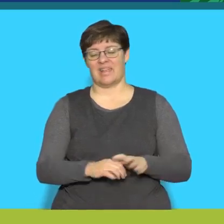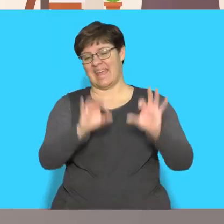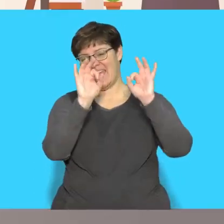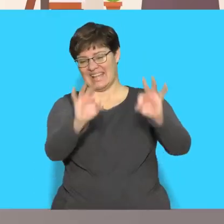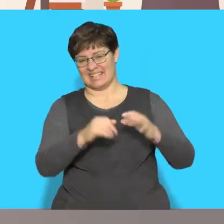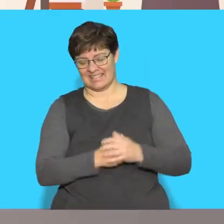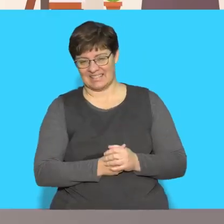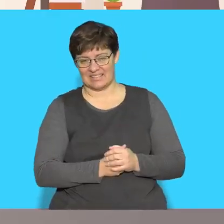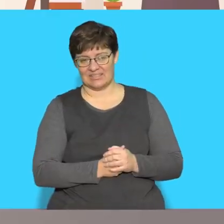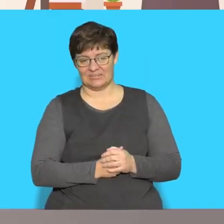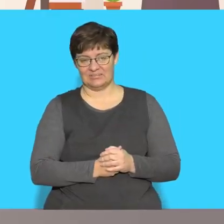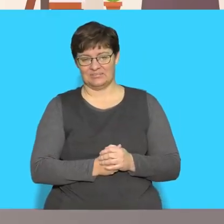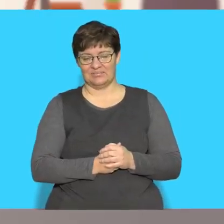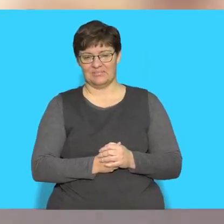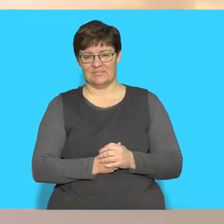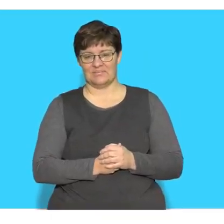Excellent